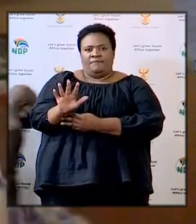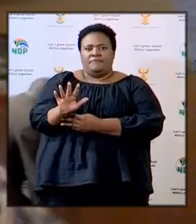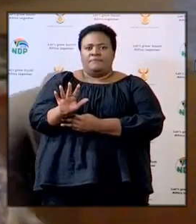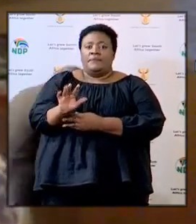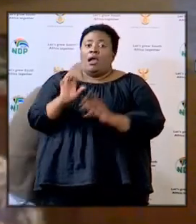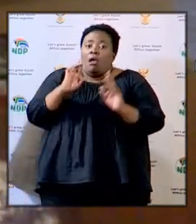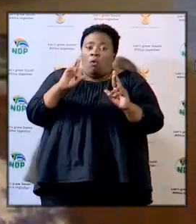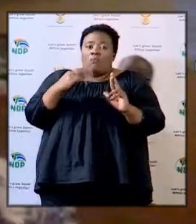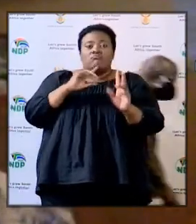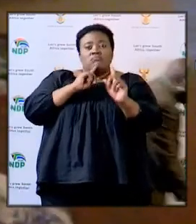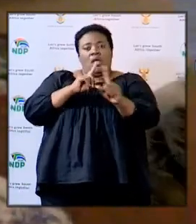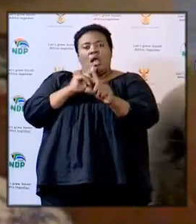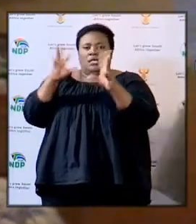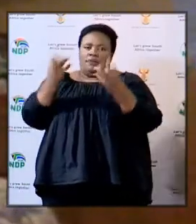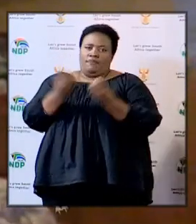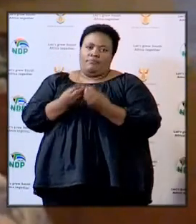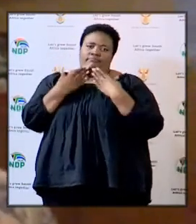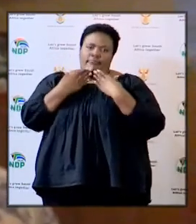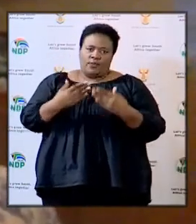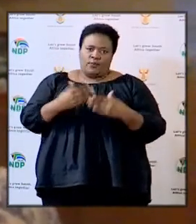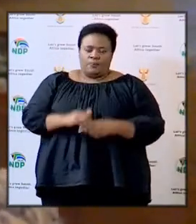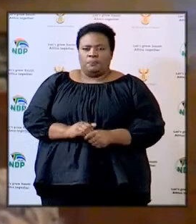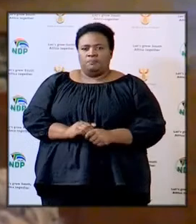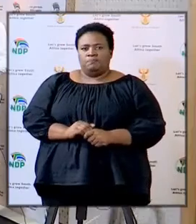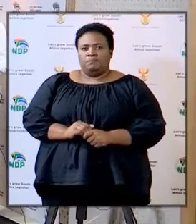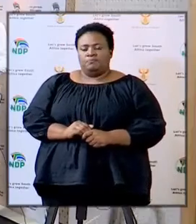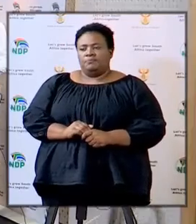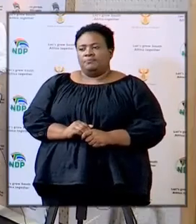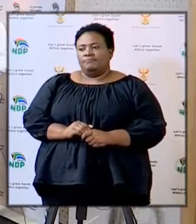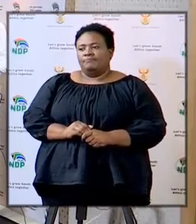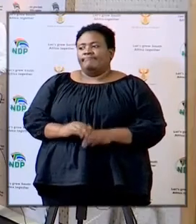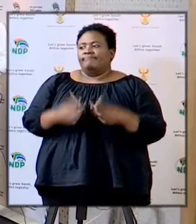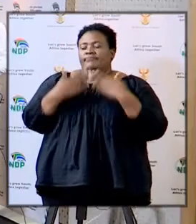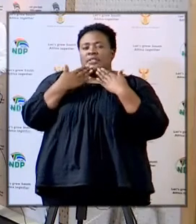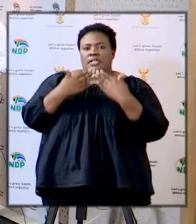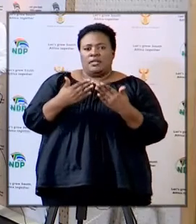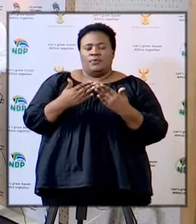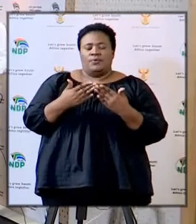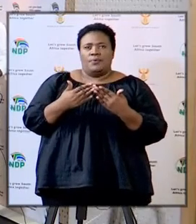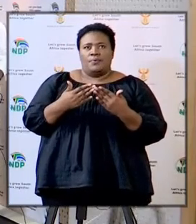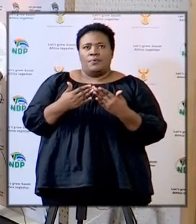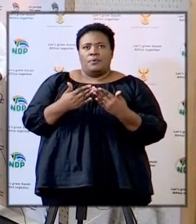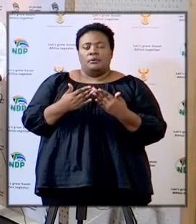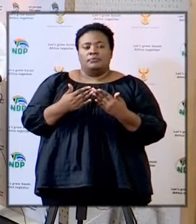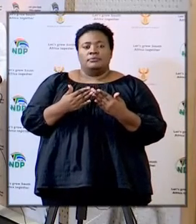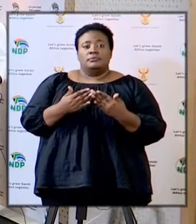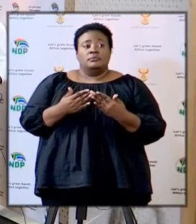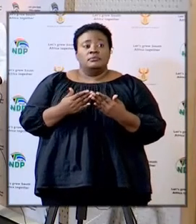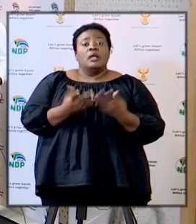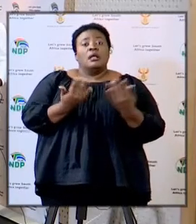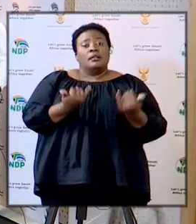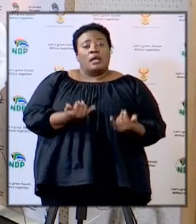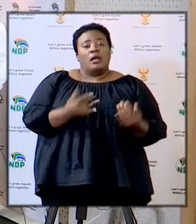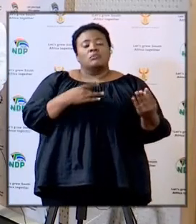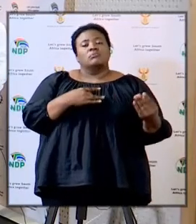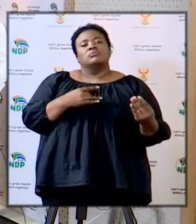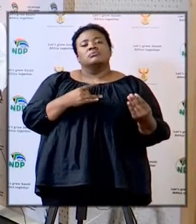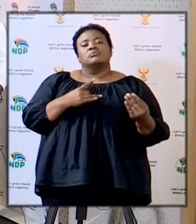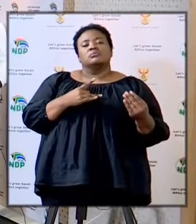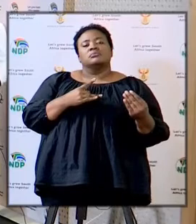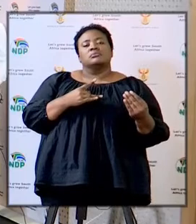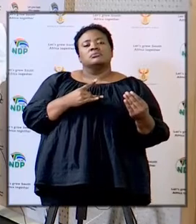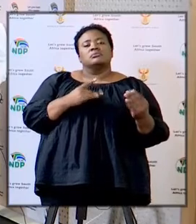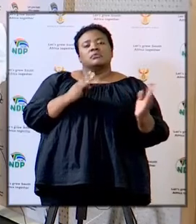very good I hope I answered everything thank you okay thanks very much I will now move